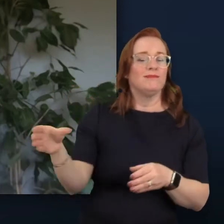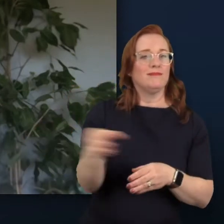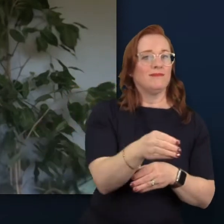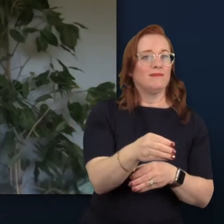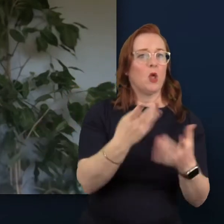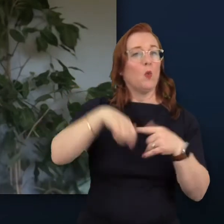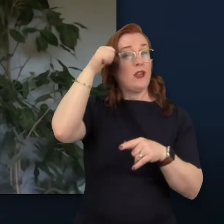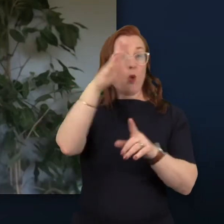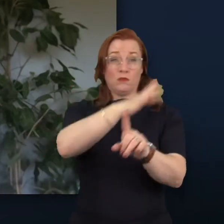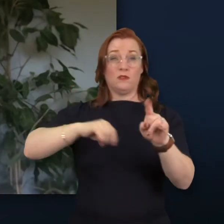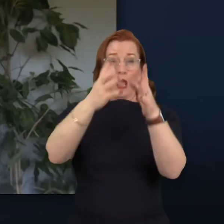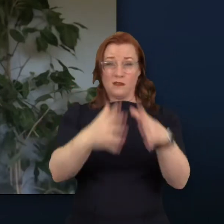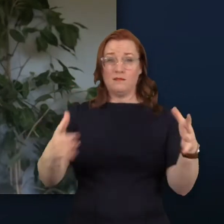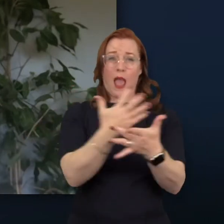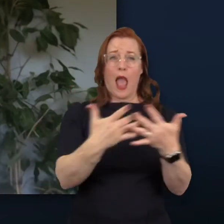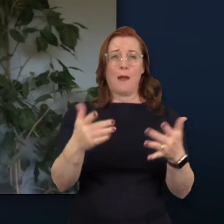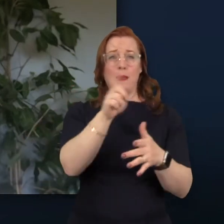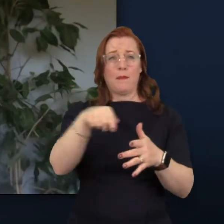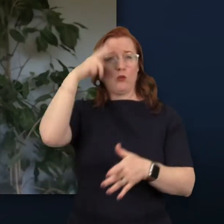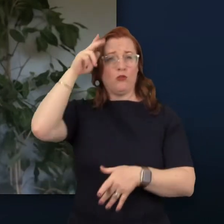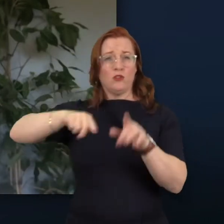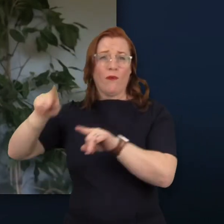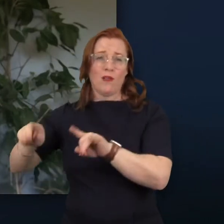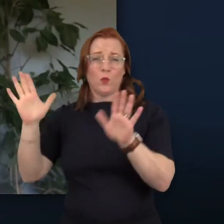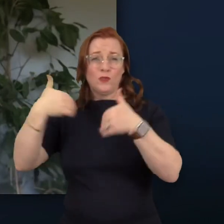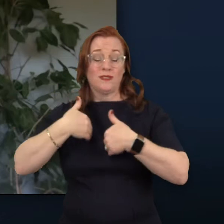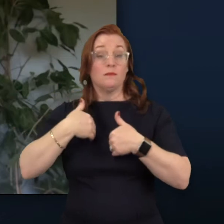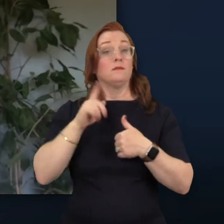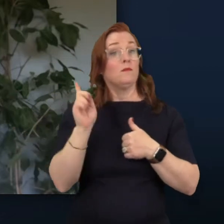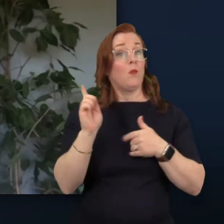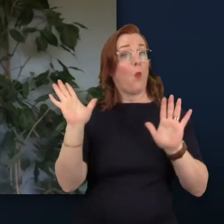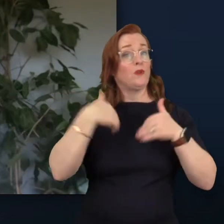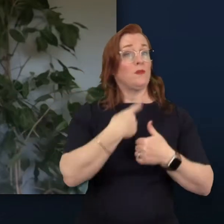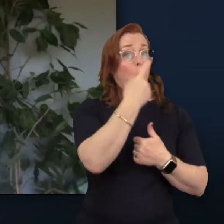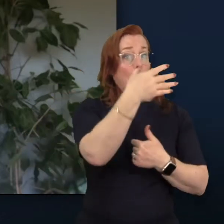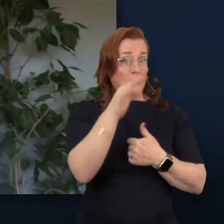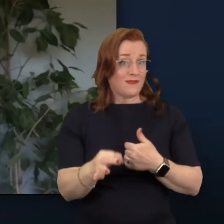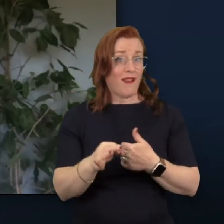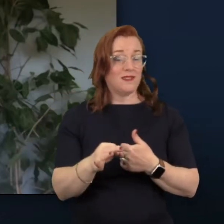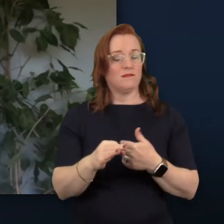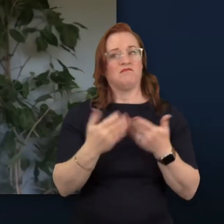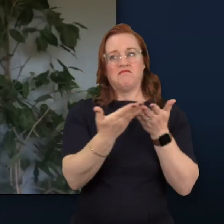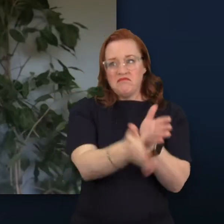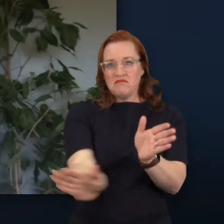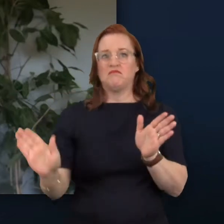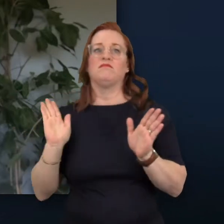in our society as one in a hundred of us are autistic and there are many more of us that are dyslexic,